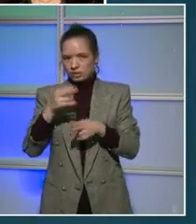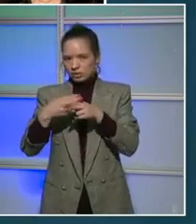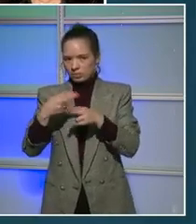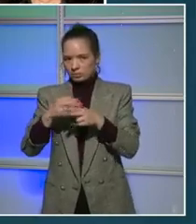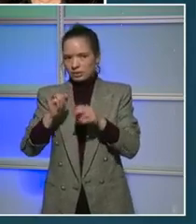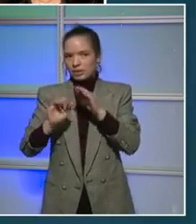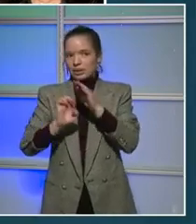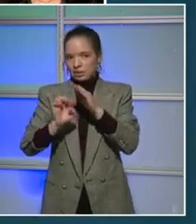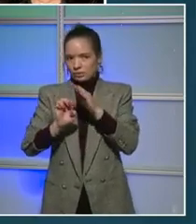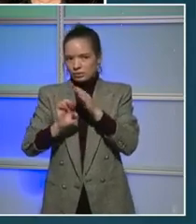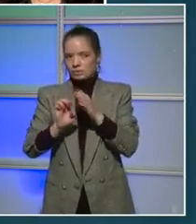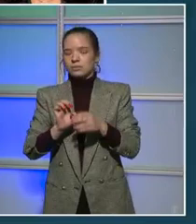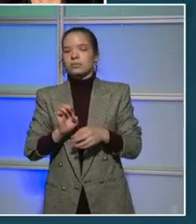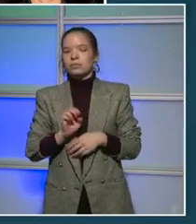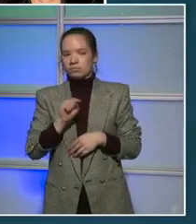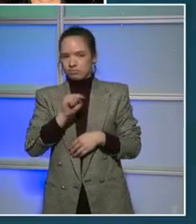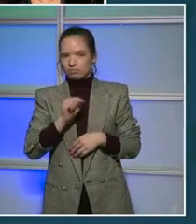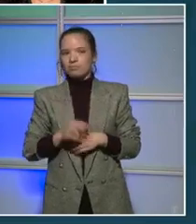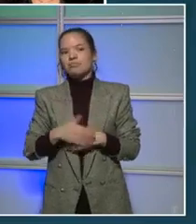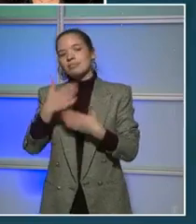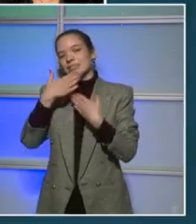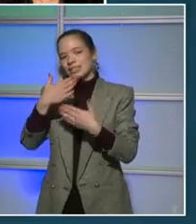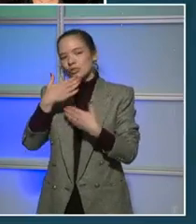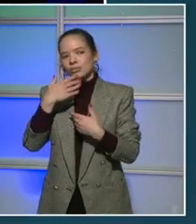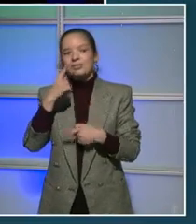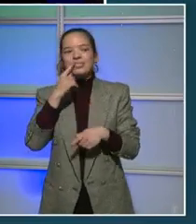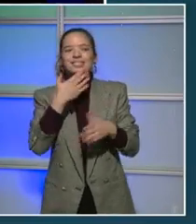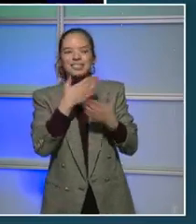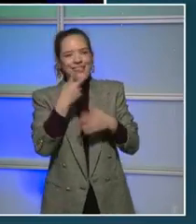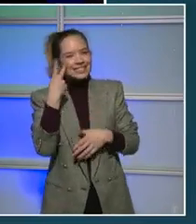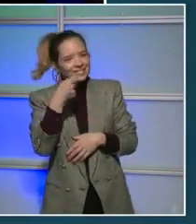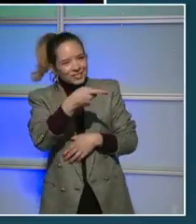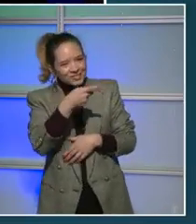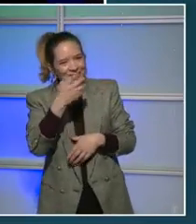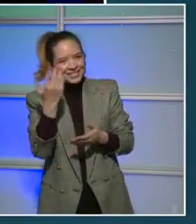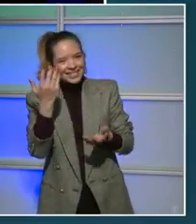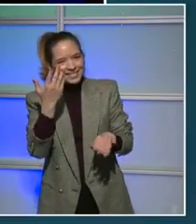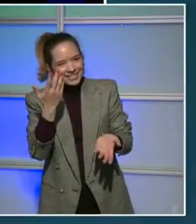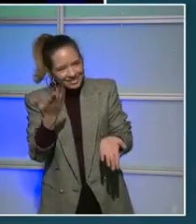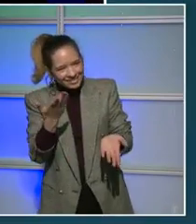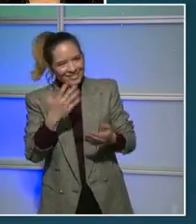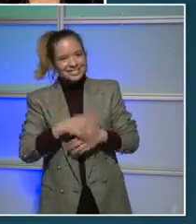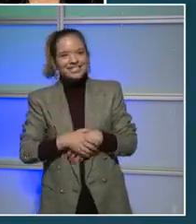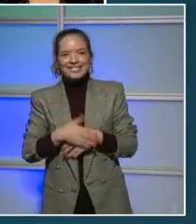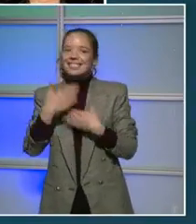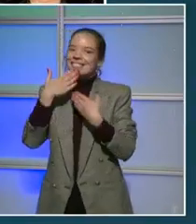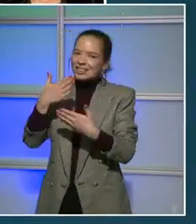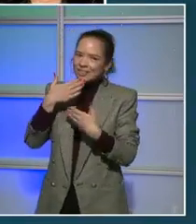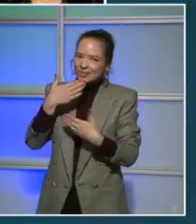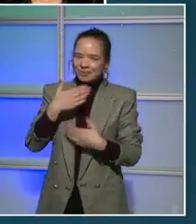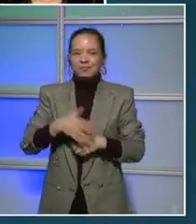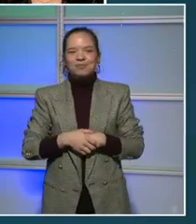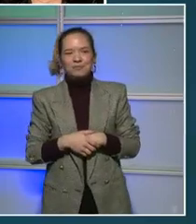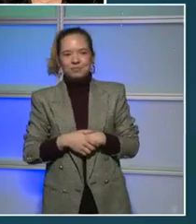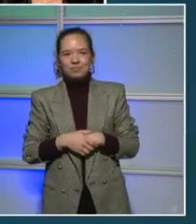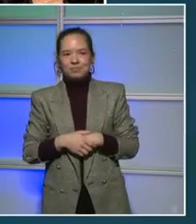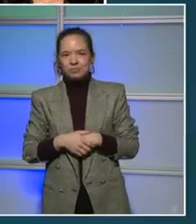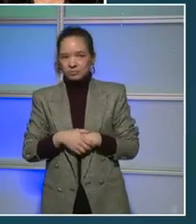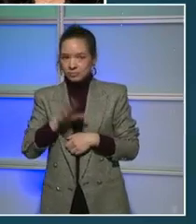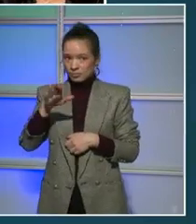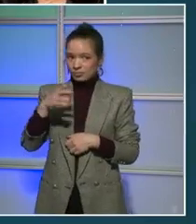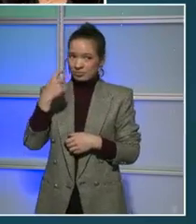Thank you. Good evening, Mayor Bowser. see you, Principal Reed. Thank you. There has been a significant